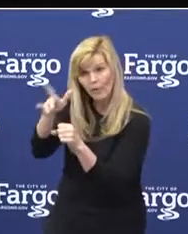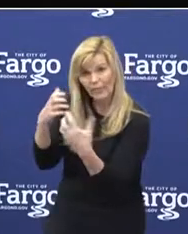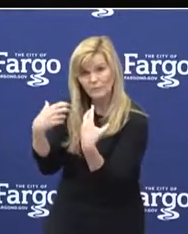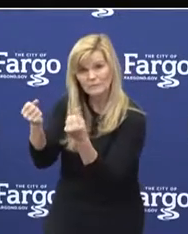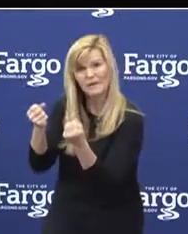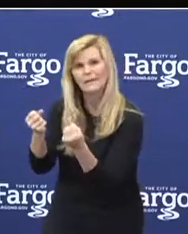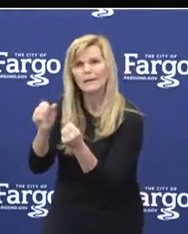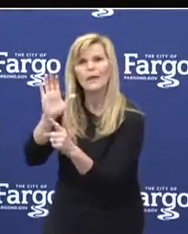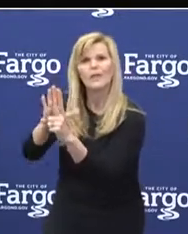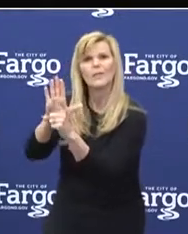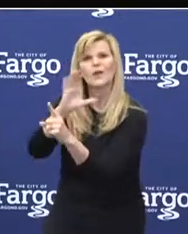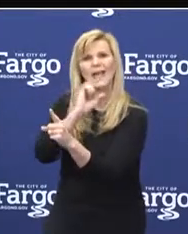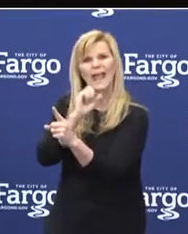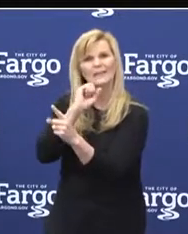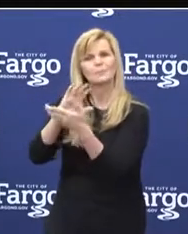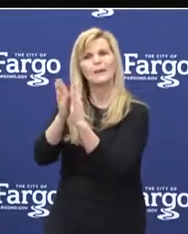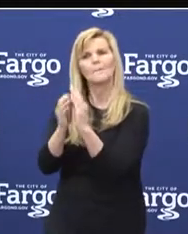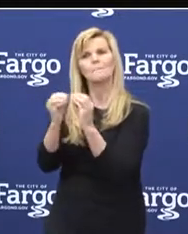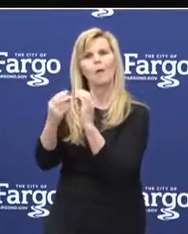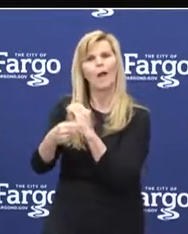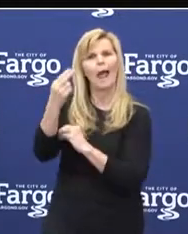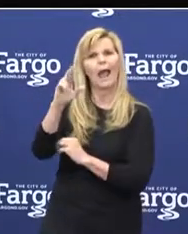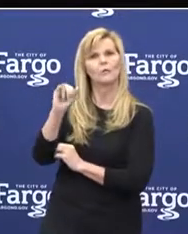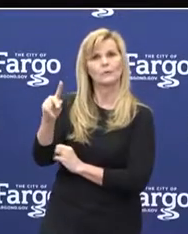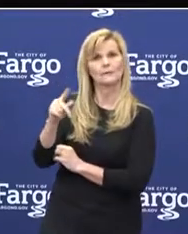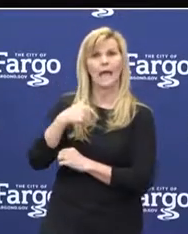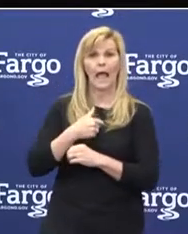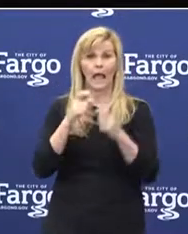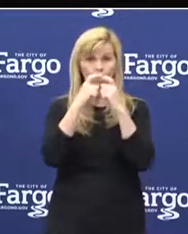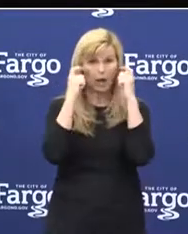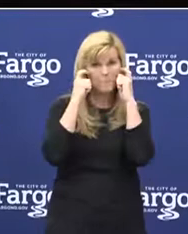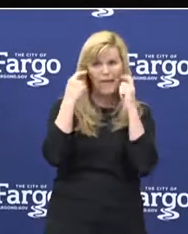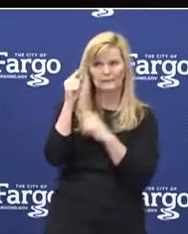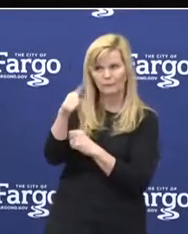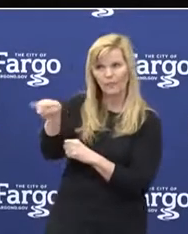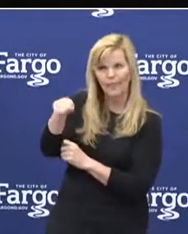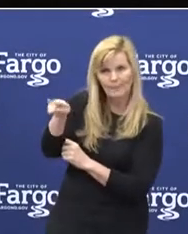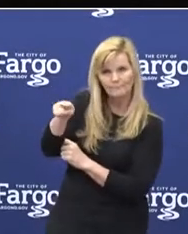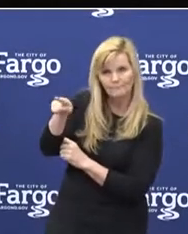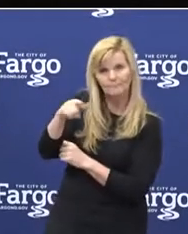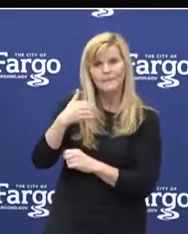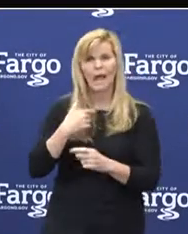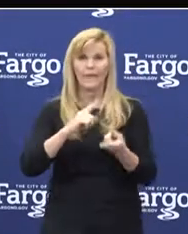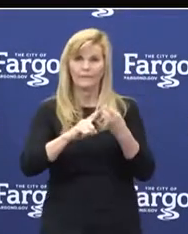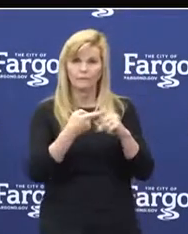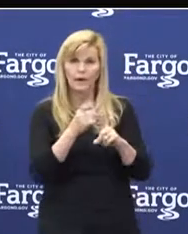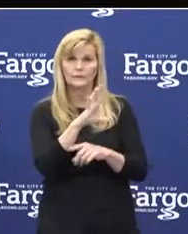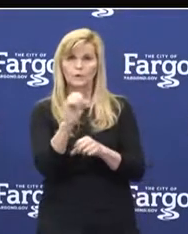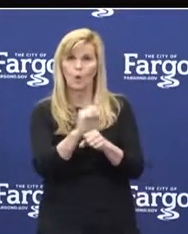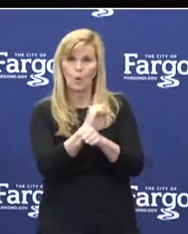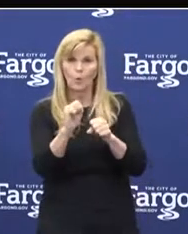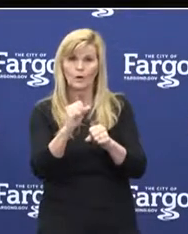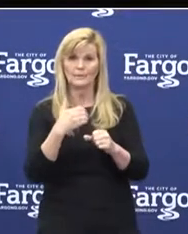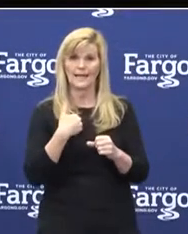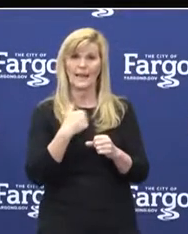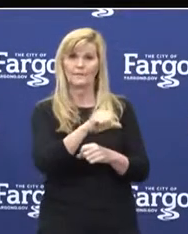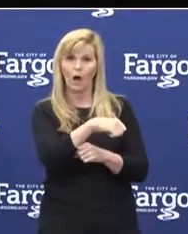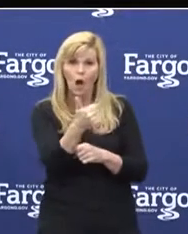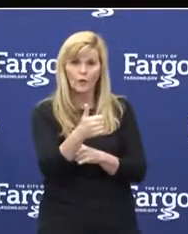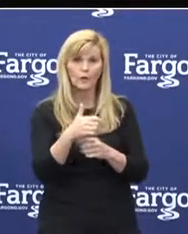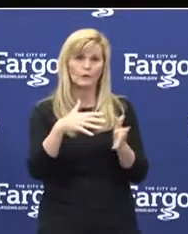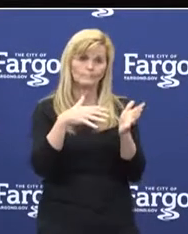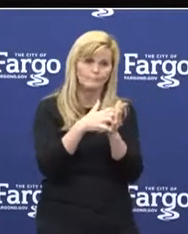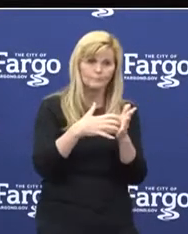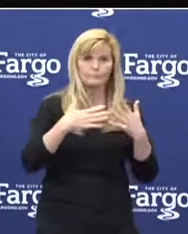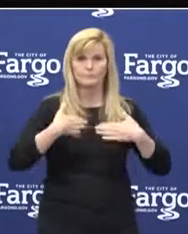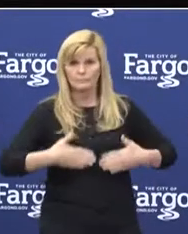age puts them in a high-risk category. I wear a mask for them. I have friends and coworkers that have underlying health conditions that put